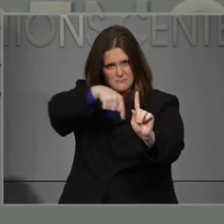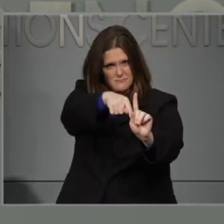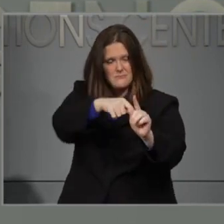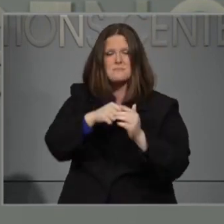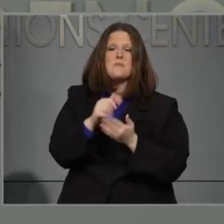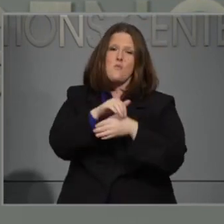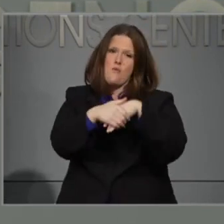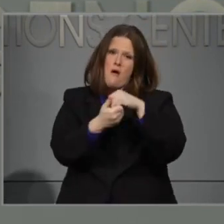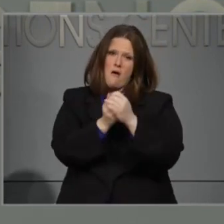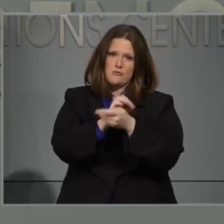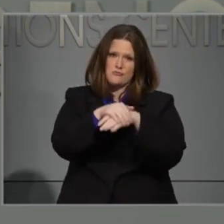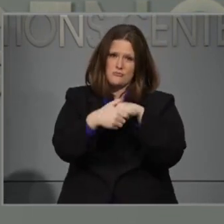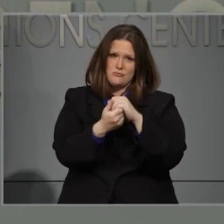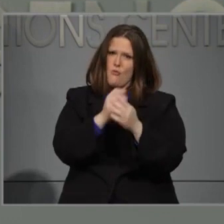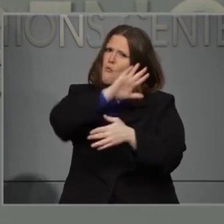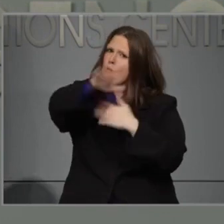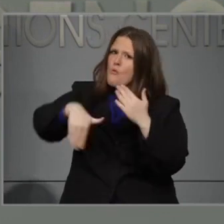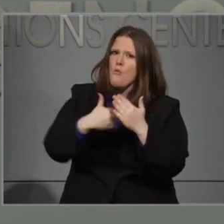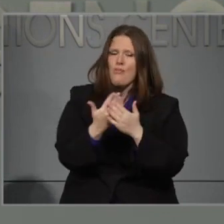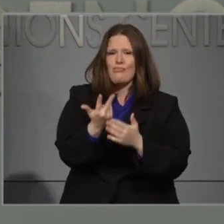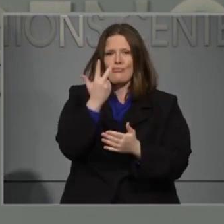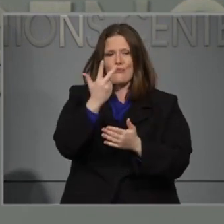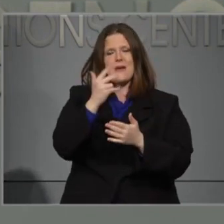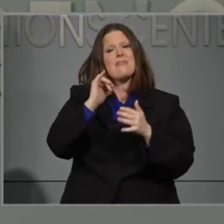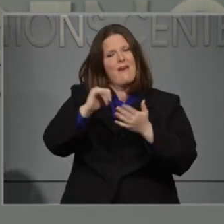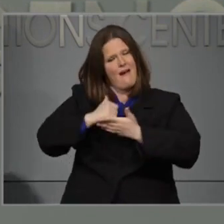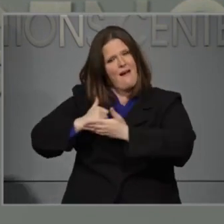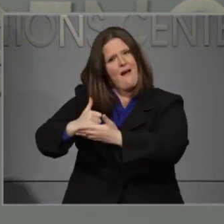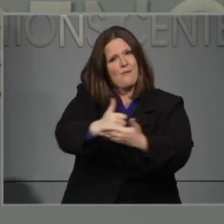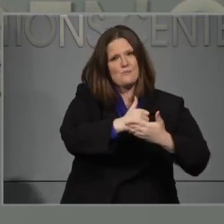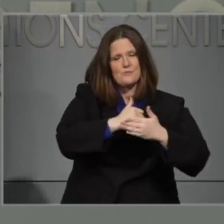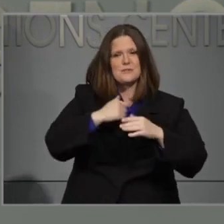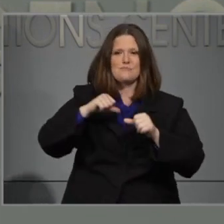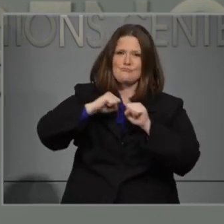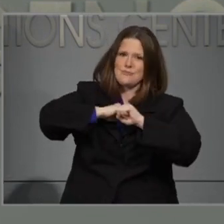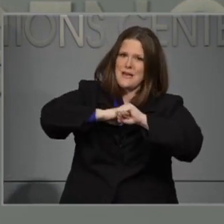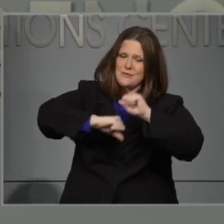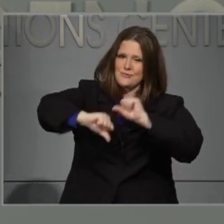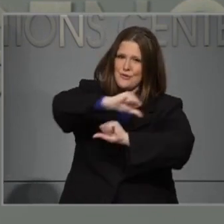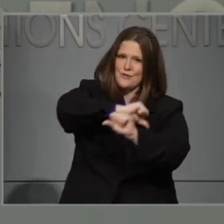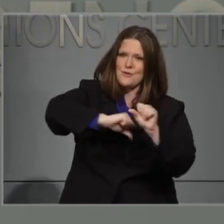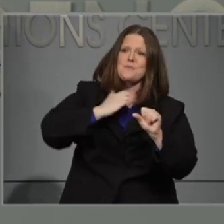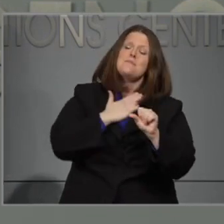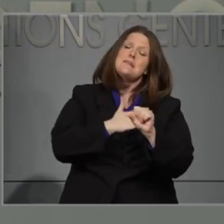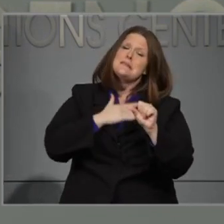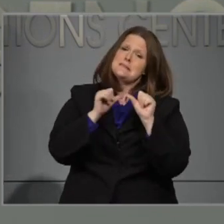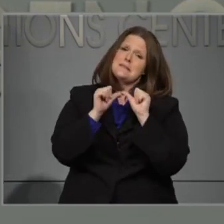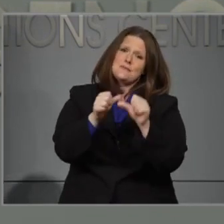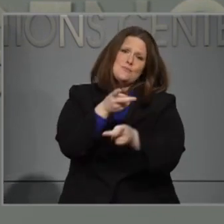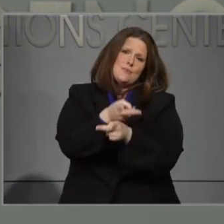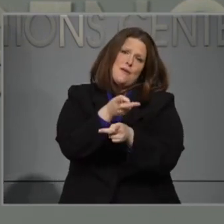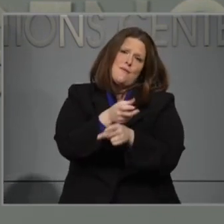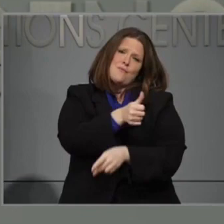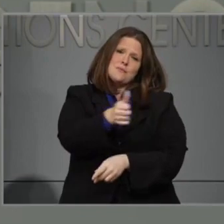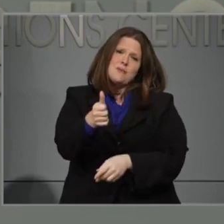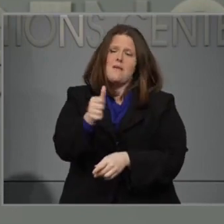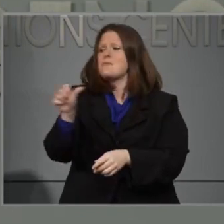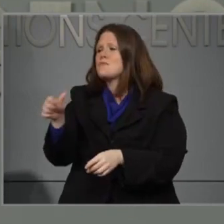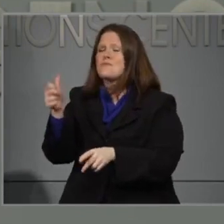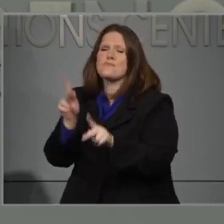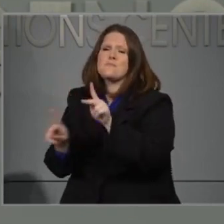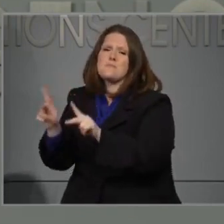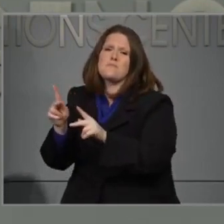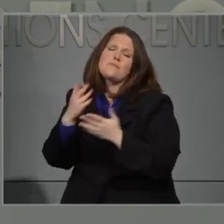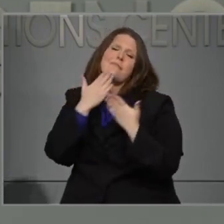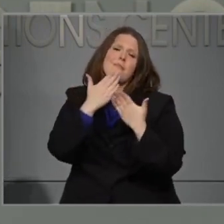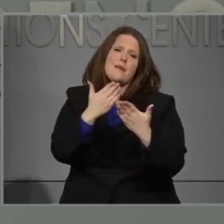combination of these actions that protect our families and neighbors. Please continue to take care of yourself and those around you. Thank you, Governor.